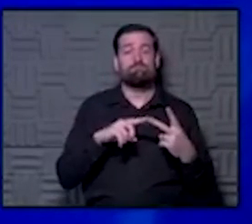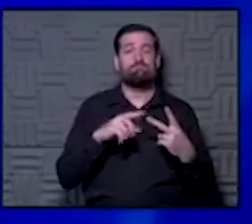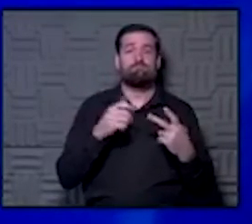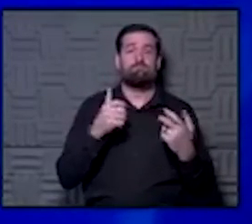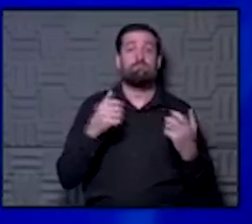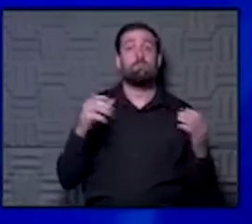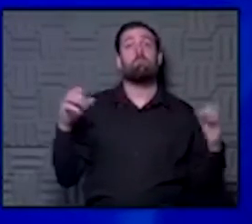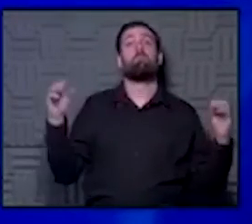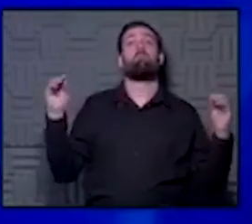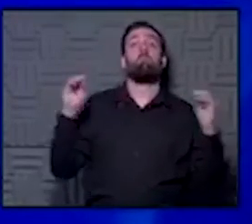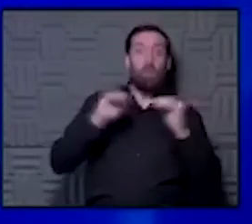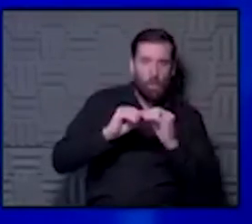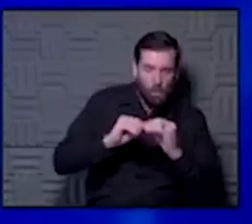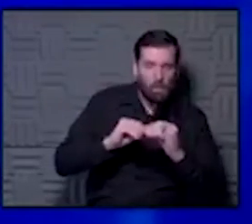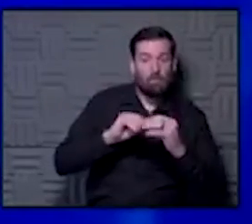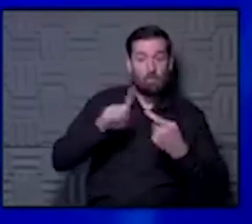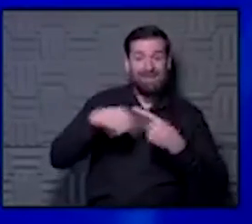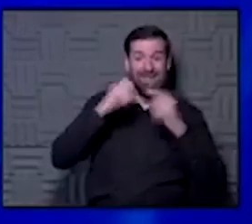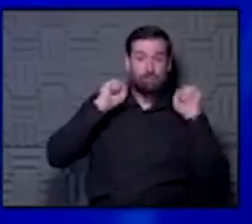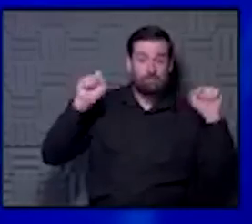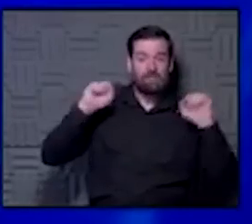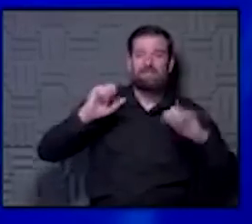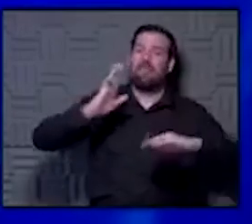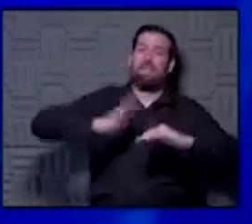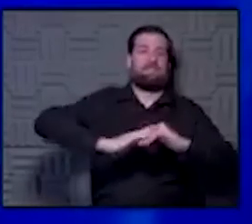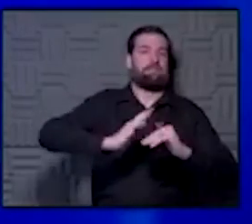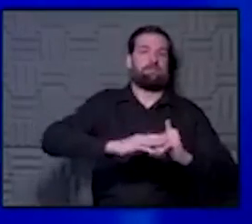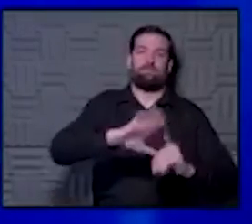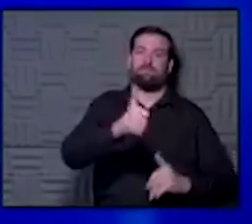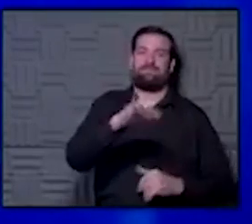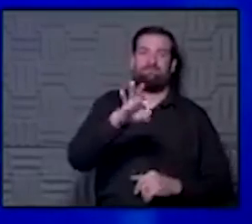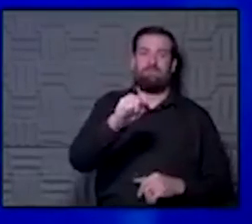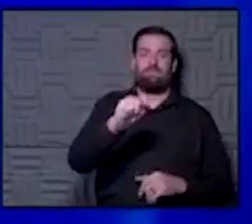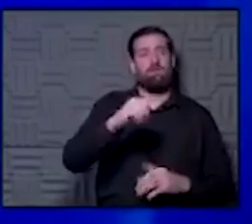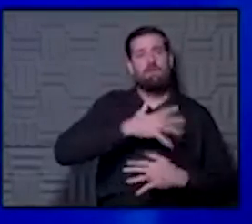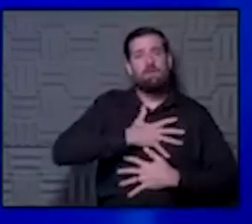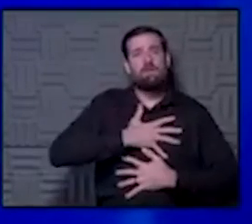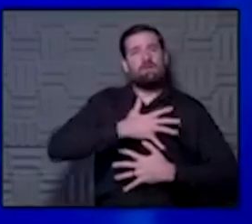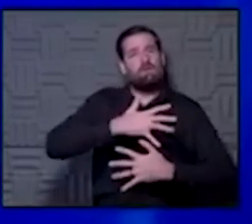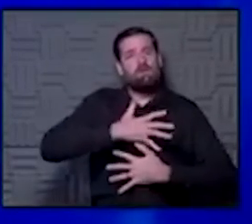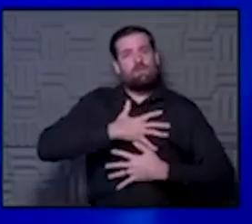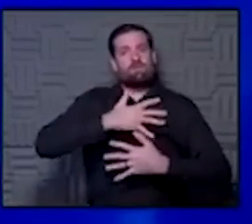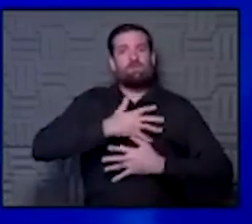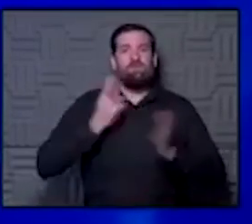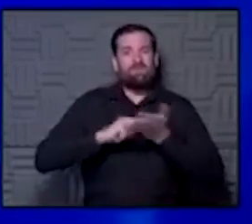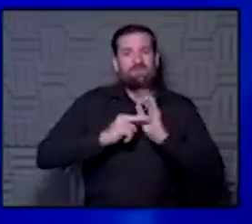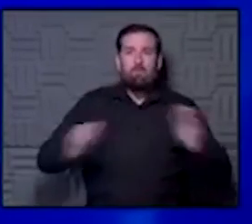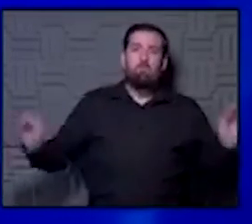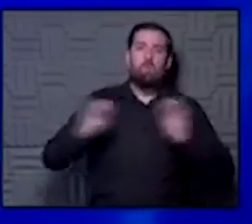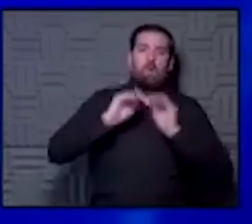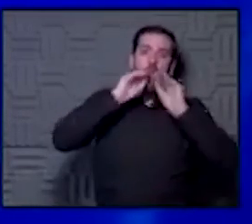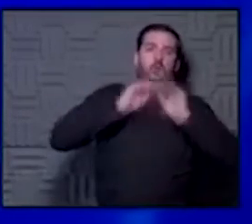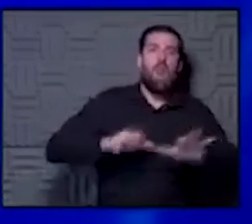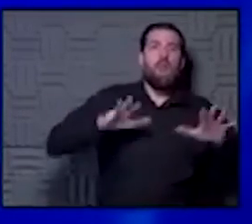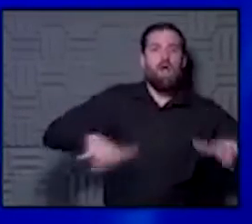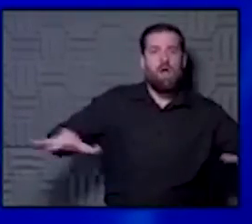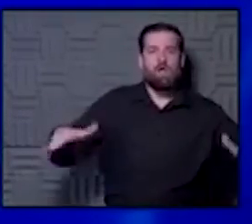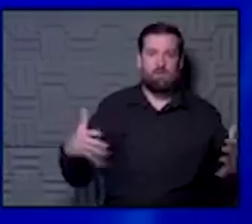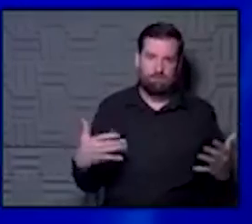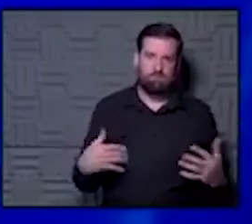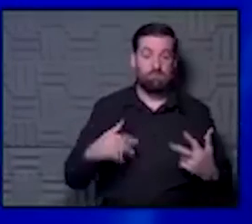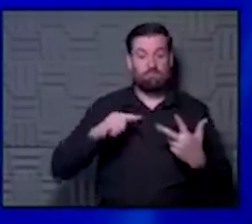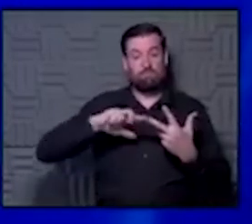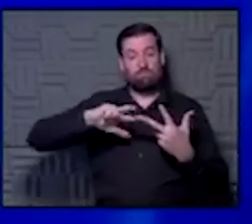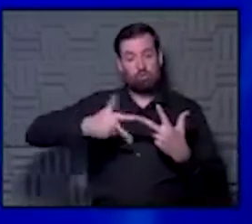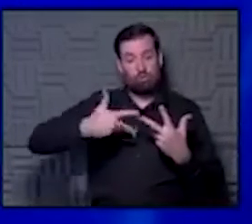to stay more, I think when exercising, staying more than 10 feet apart because people are breathing harder and they're going to expel more of a viral load. And then third,